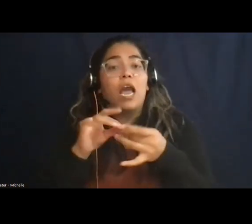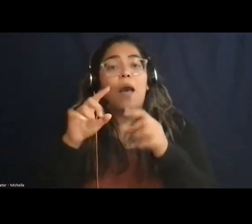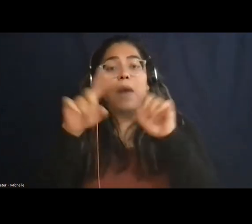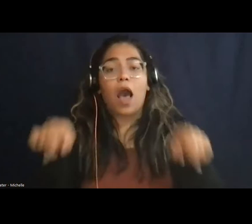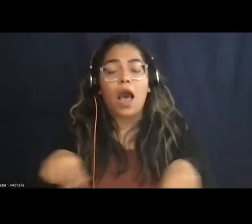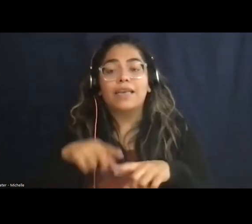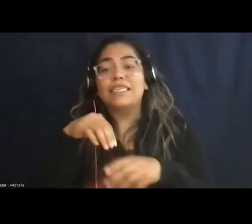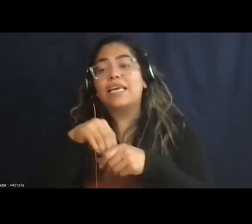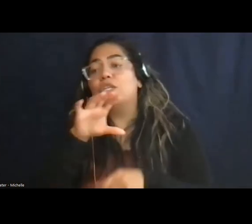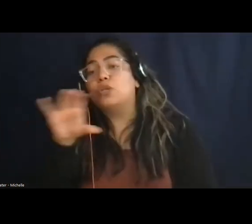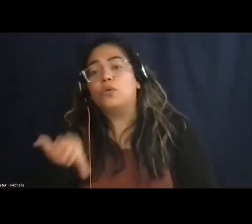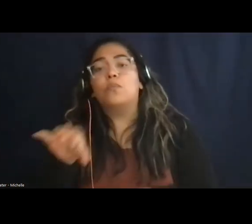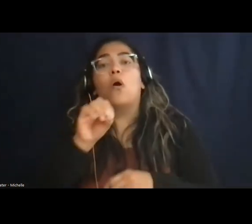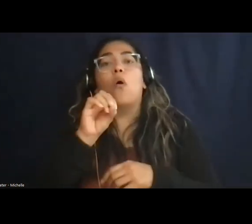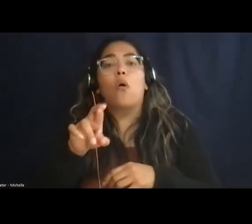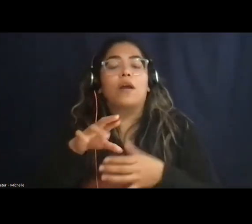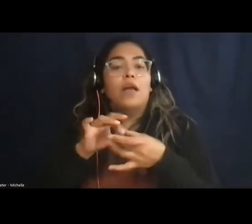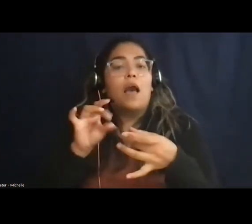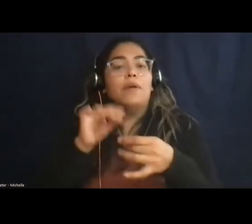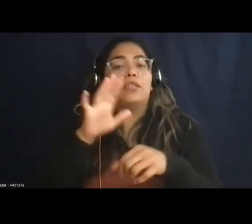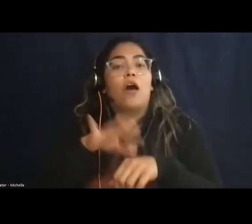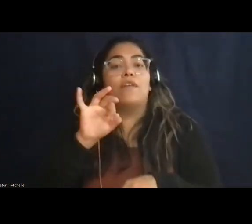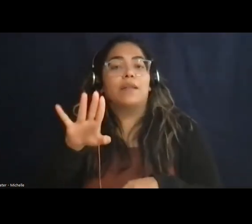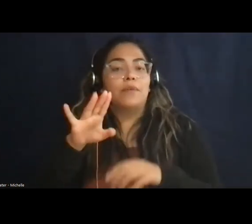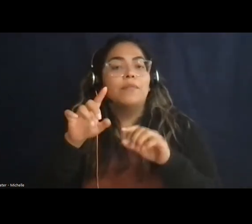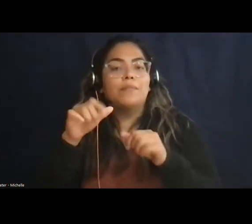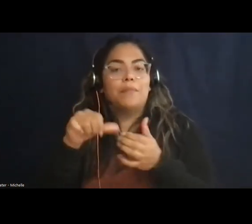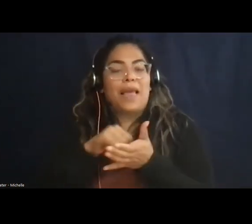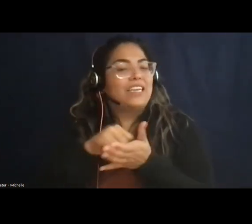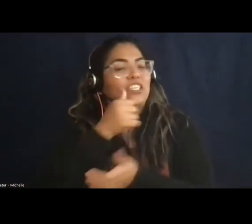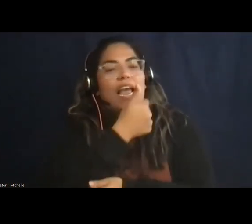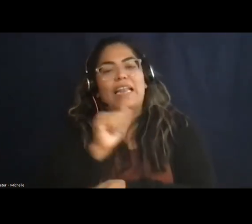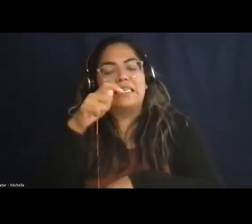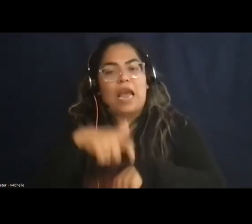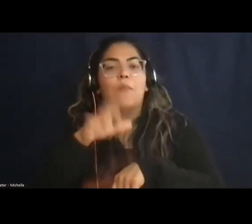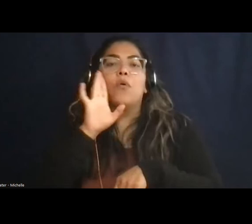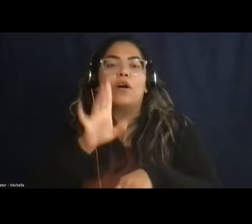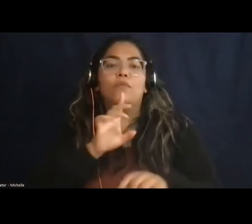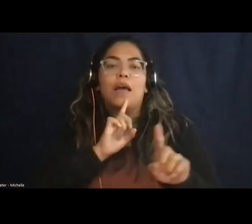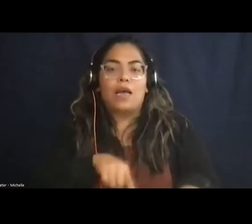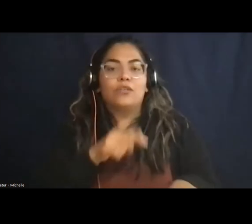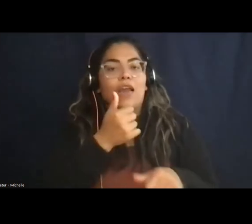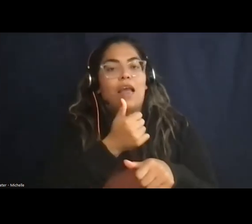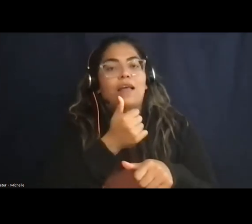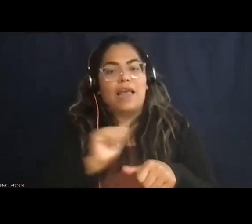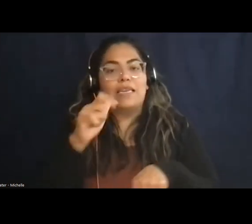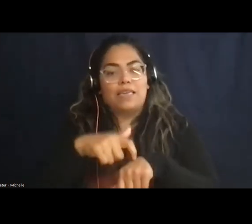Zoom or in the comments on our Facebook page at any time, and we will address some of them during our Q&A portion.